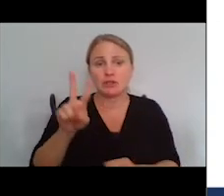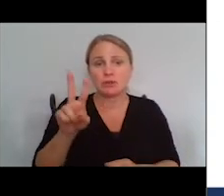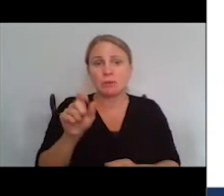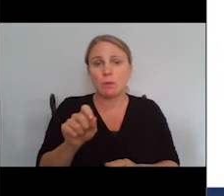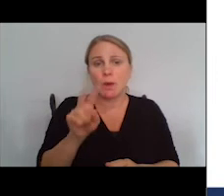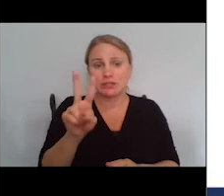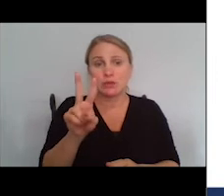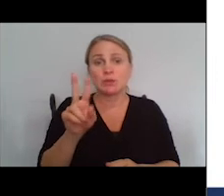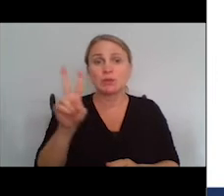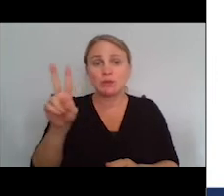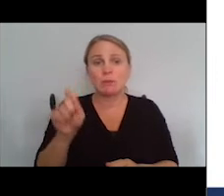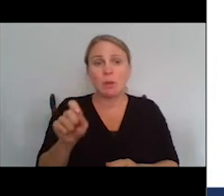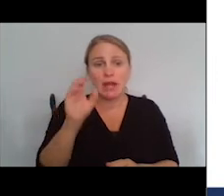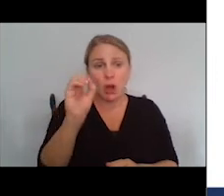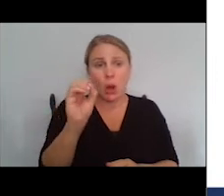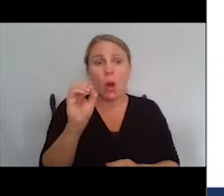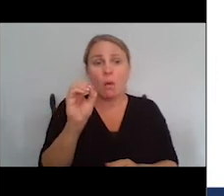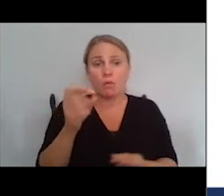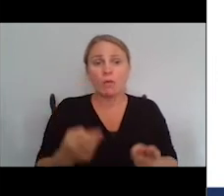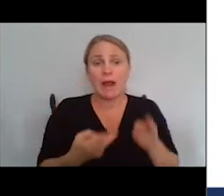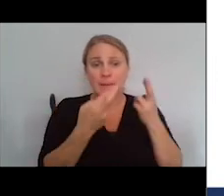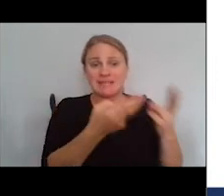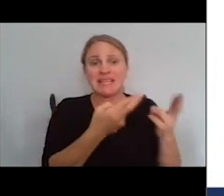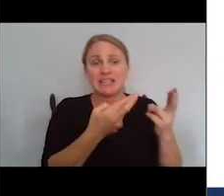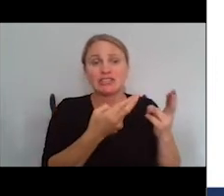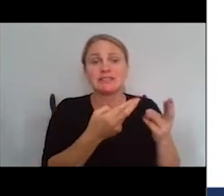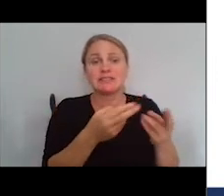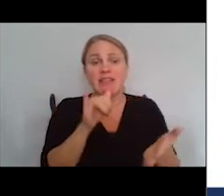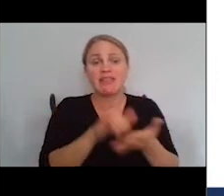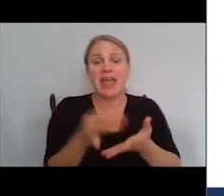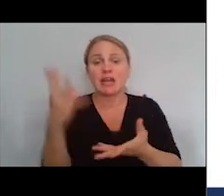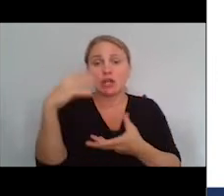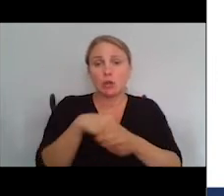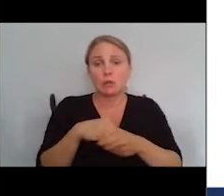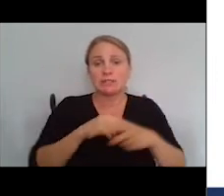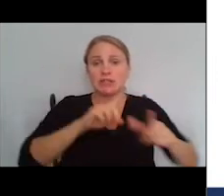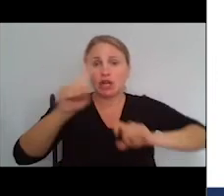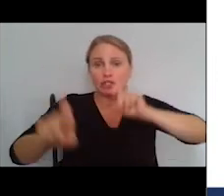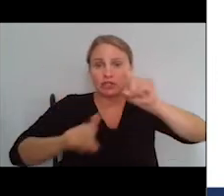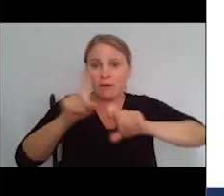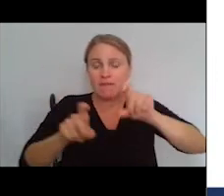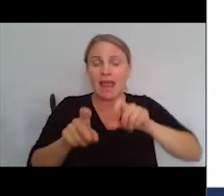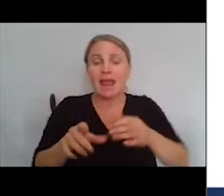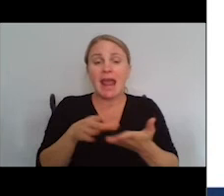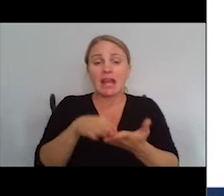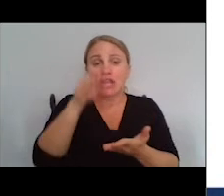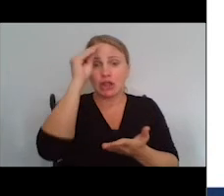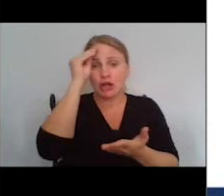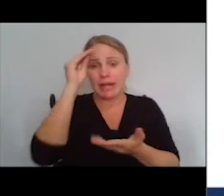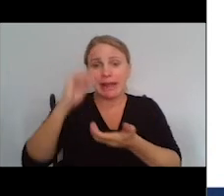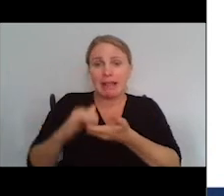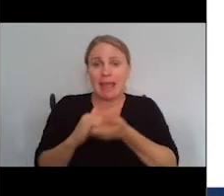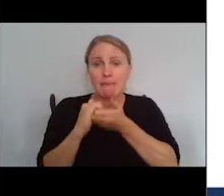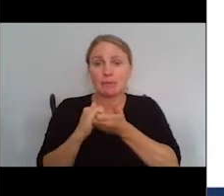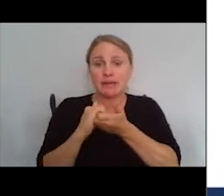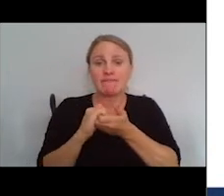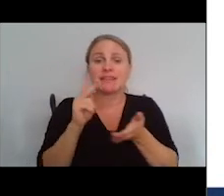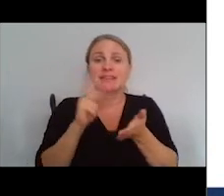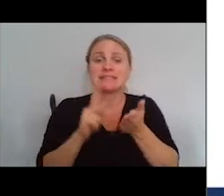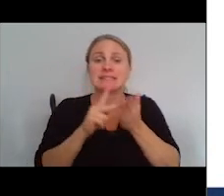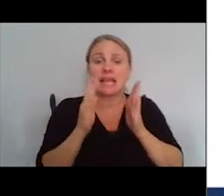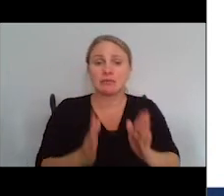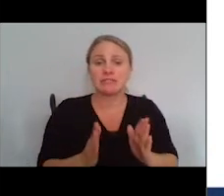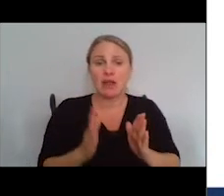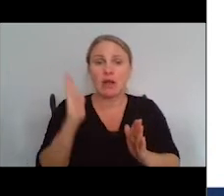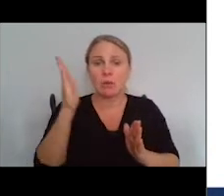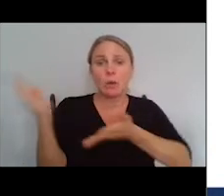That includes the sources of coverage survey, that includes a learning collaborative that the secretary would bring together